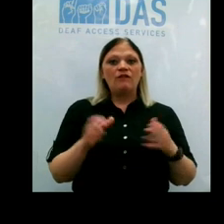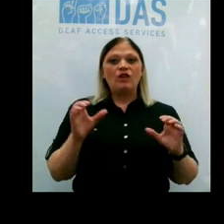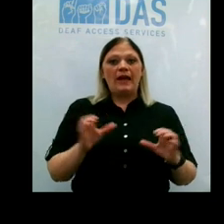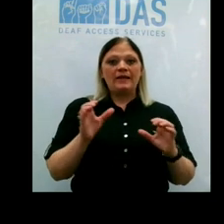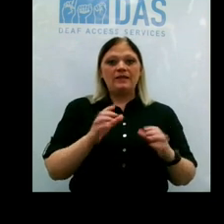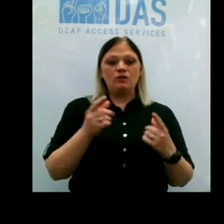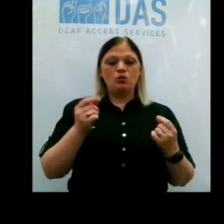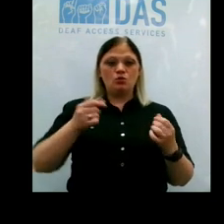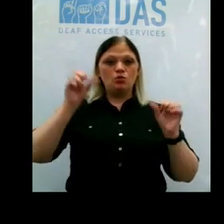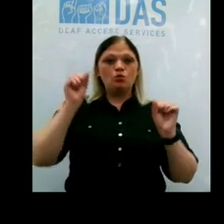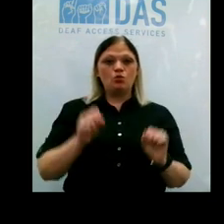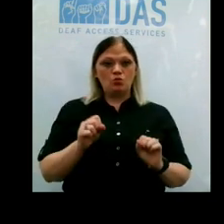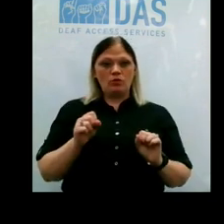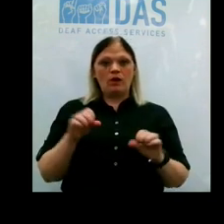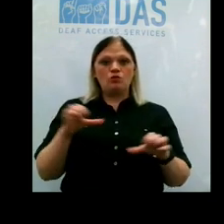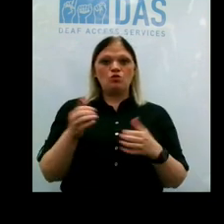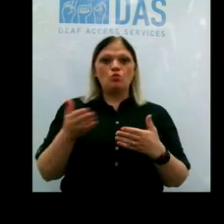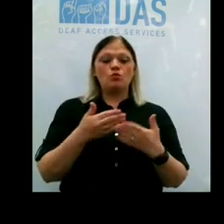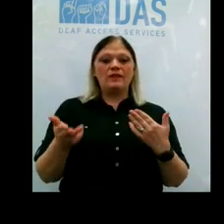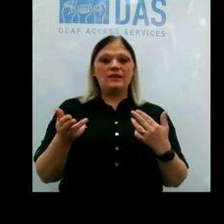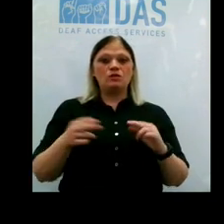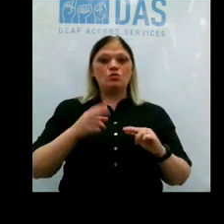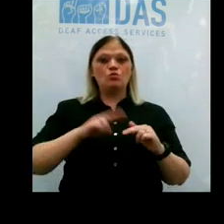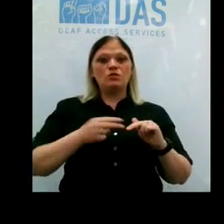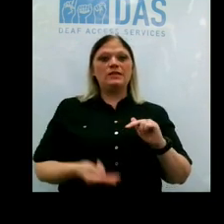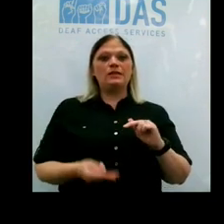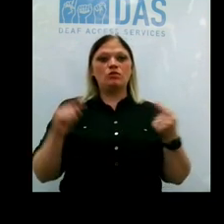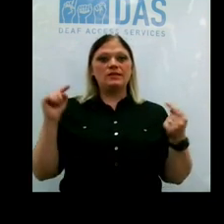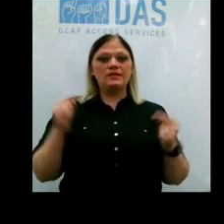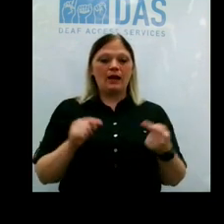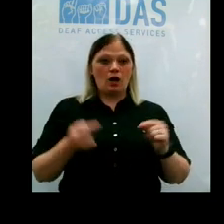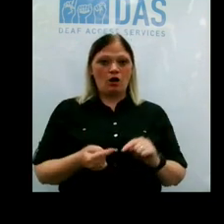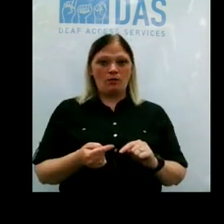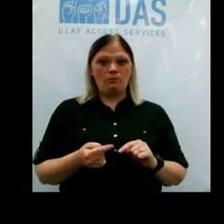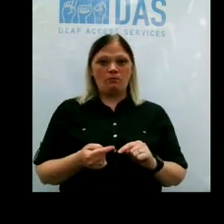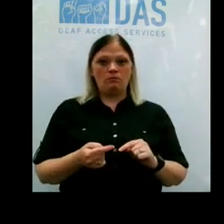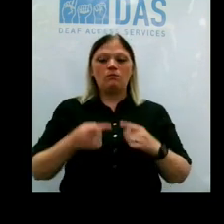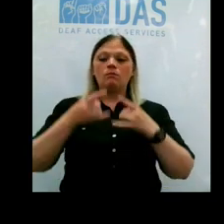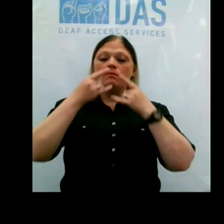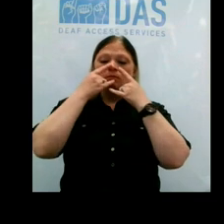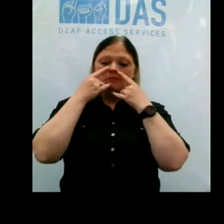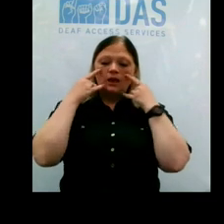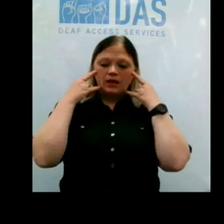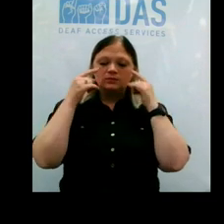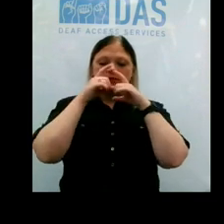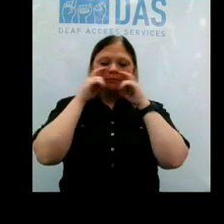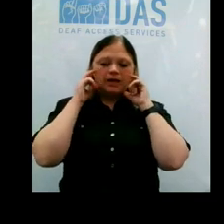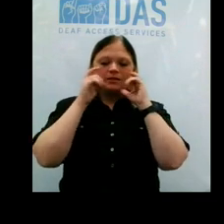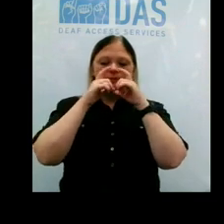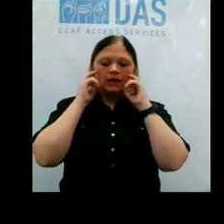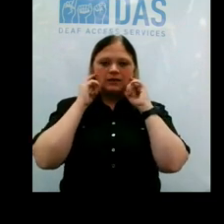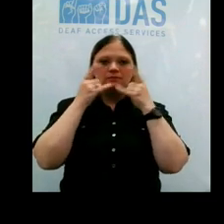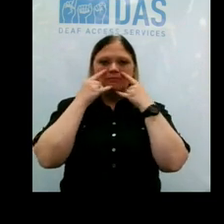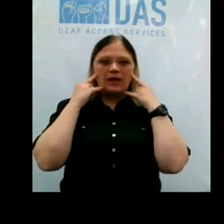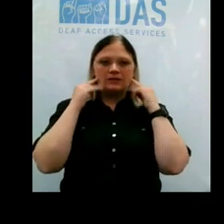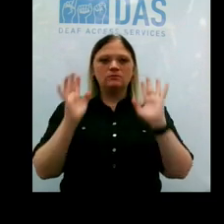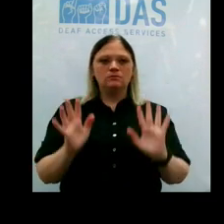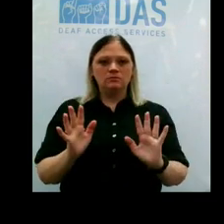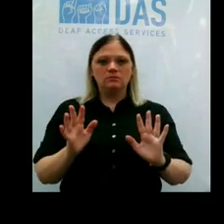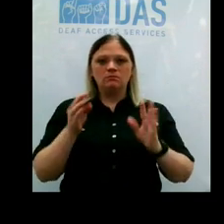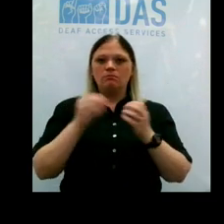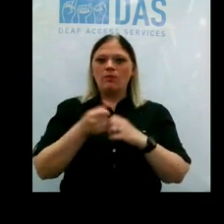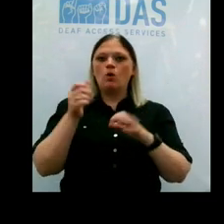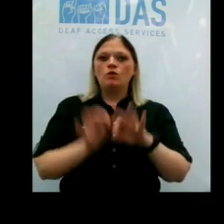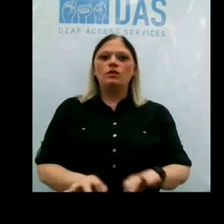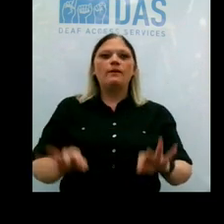can do to decrease the harm of that activity. I think the biggest is wearing a mask, mask, mask, mask. That's the most important thing that